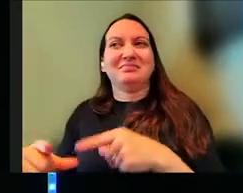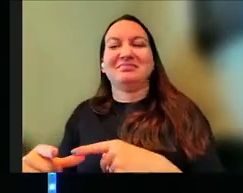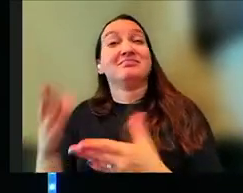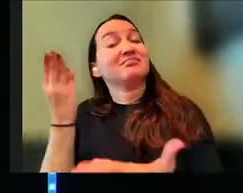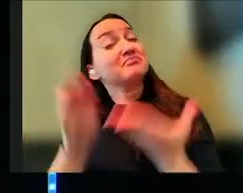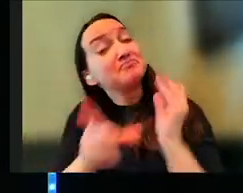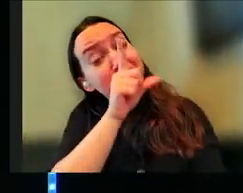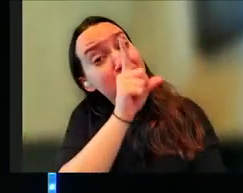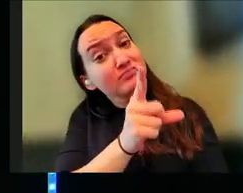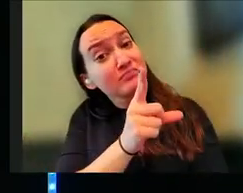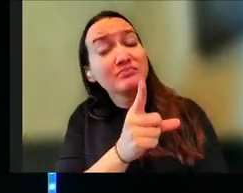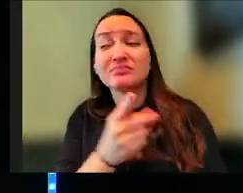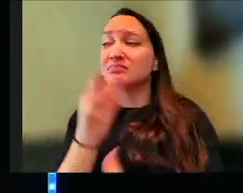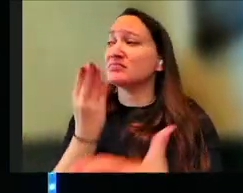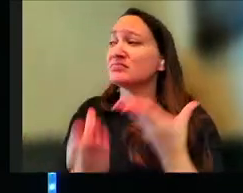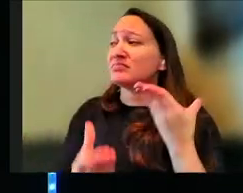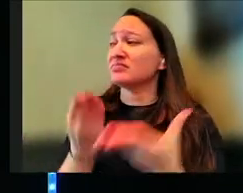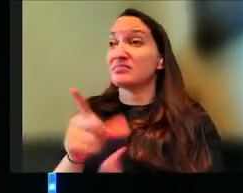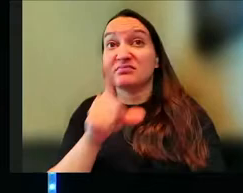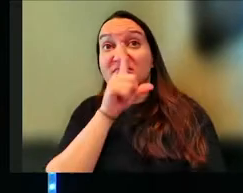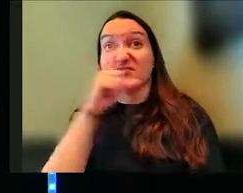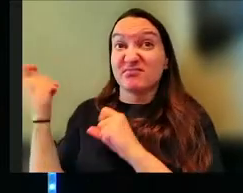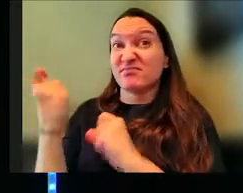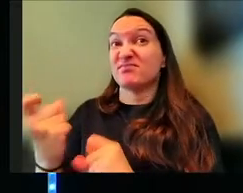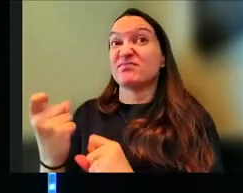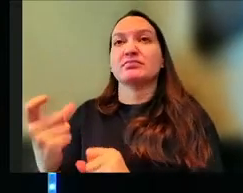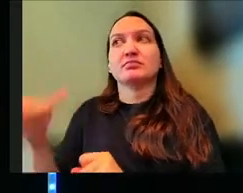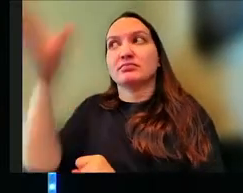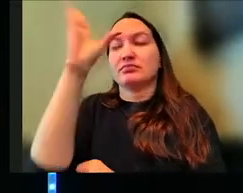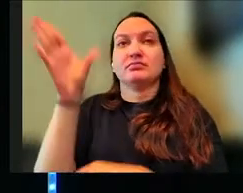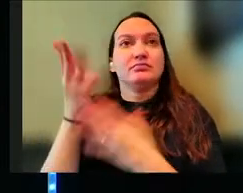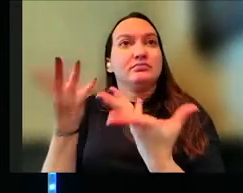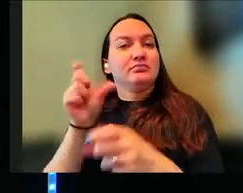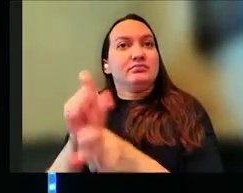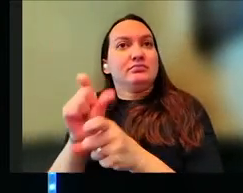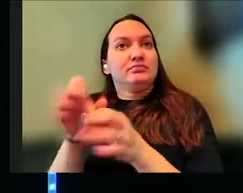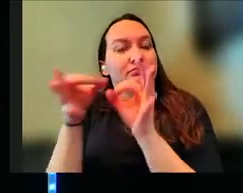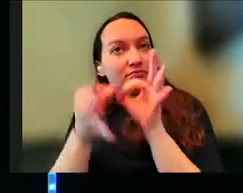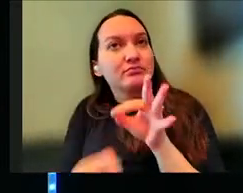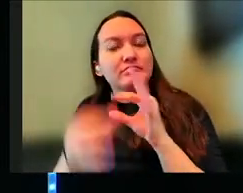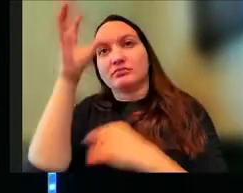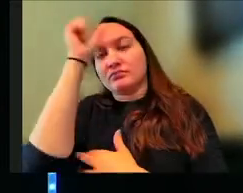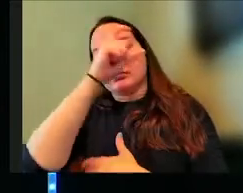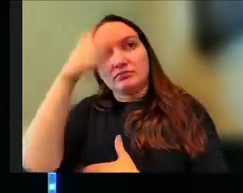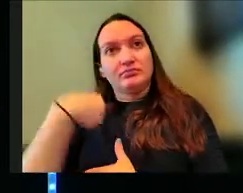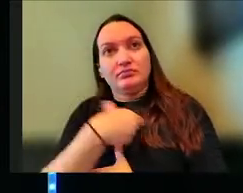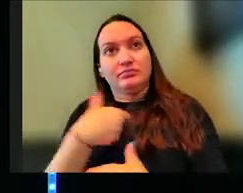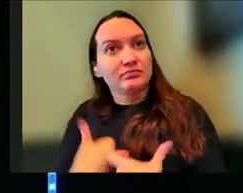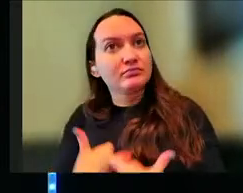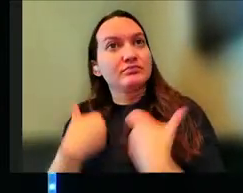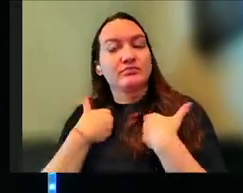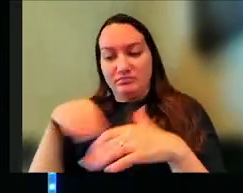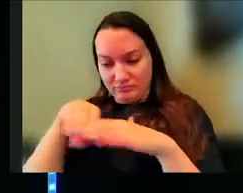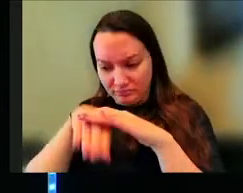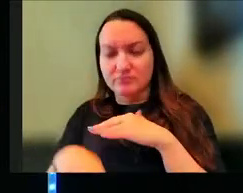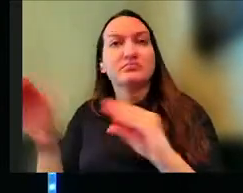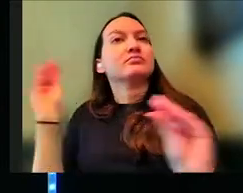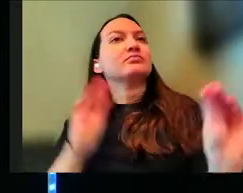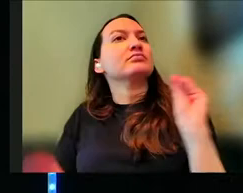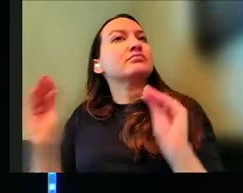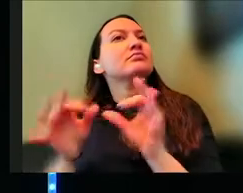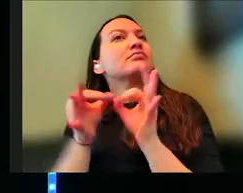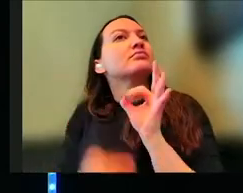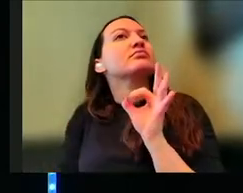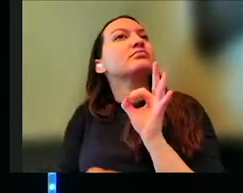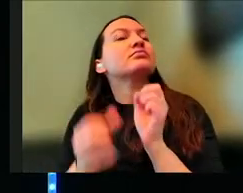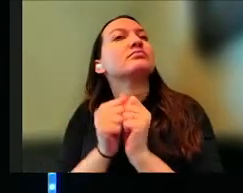true, but other times it's so true that God wants to work through simple wisdom in our lives. He wants to come in and move simply based on